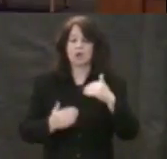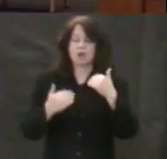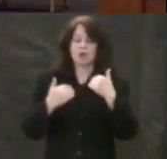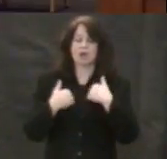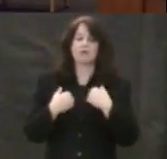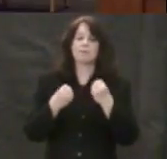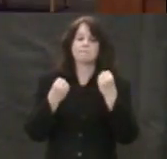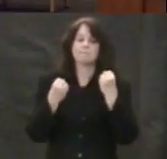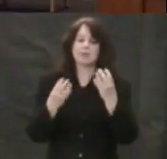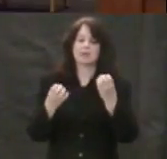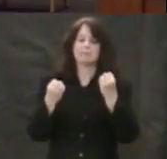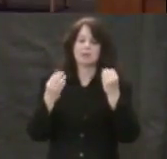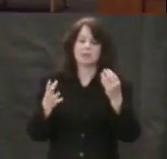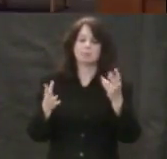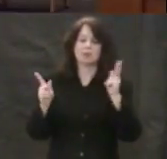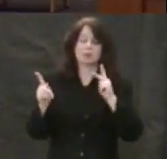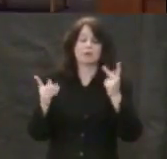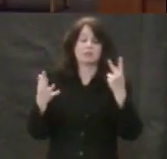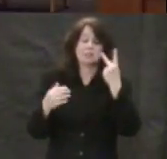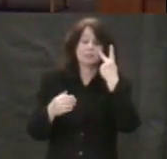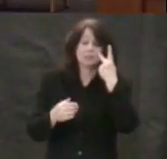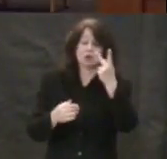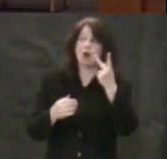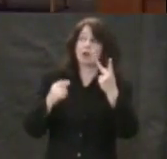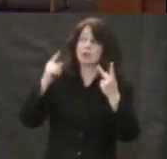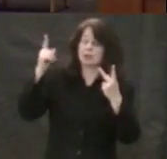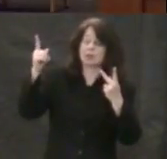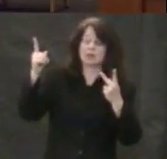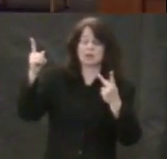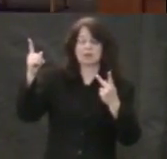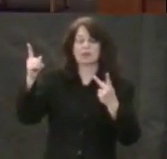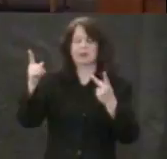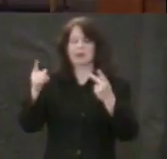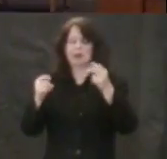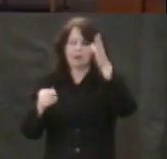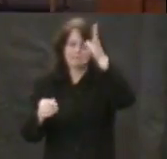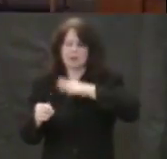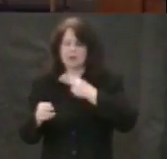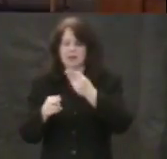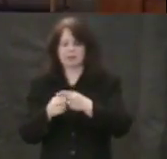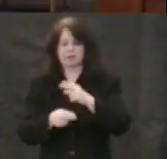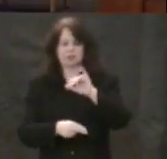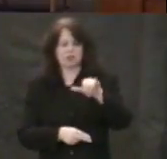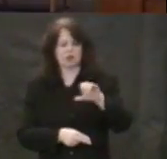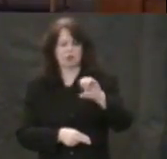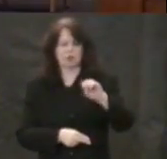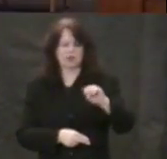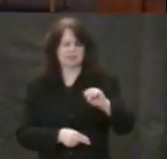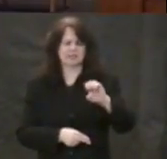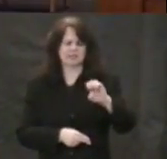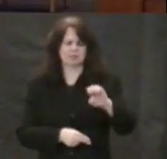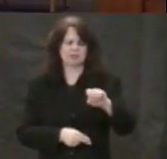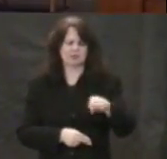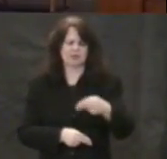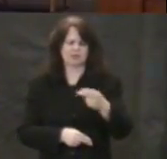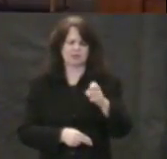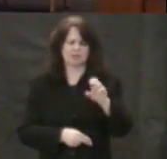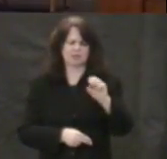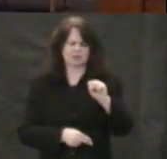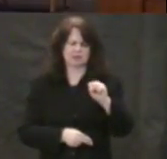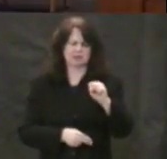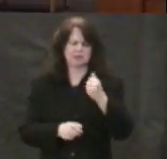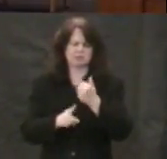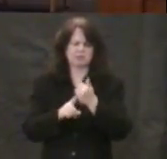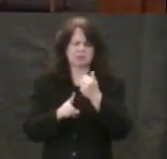many eyewitnesses. There is a Josephus historian, secular historian, who continually refers